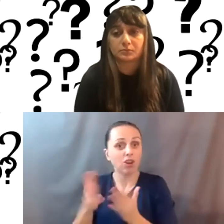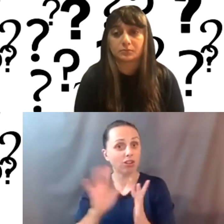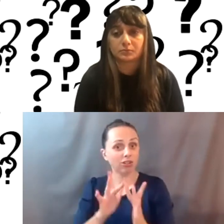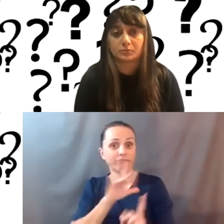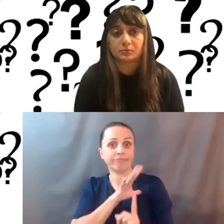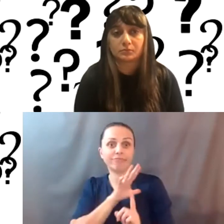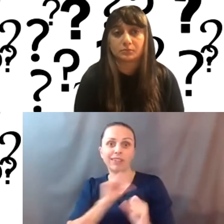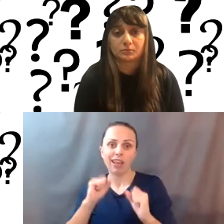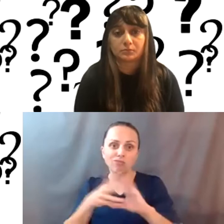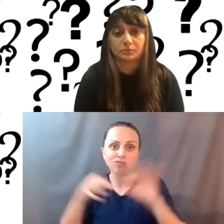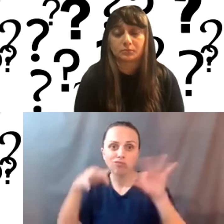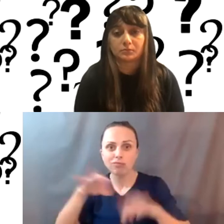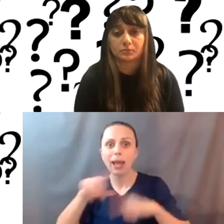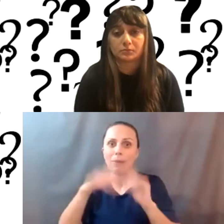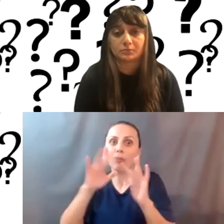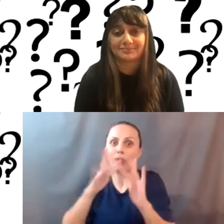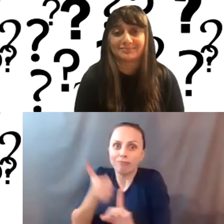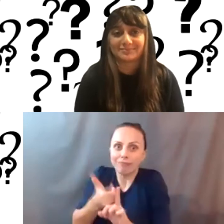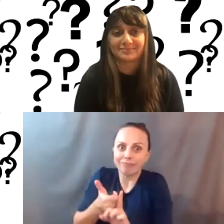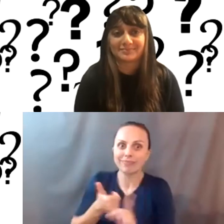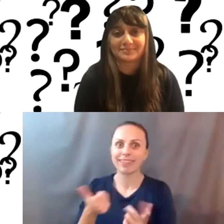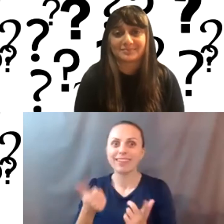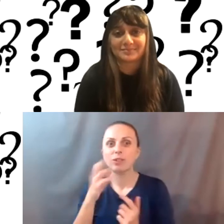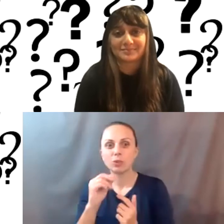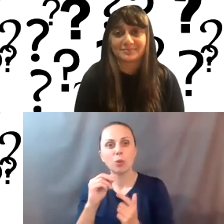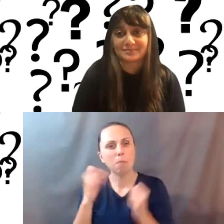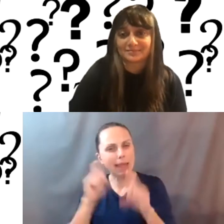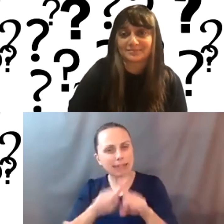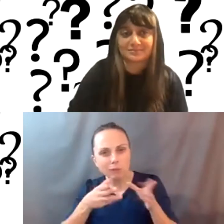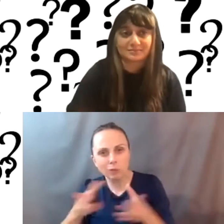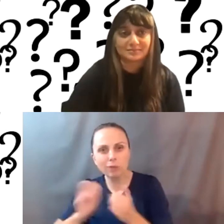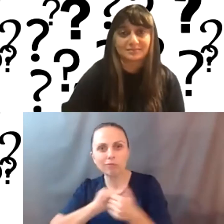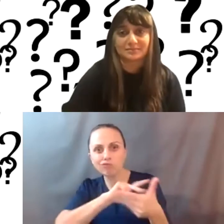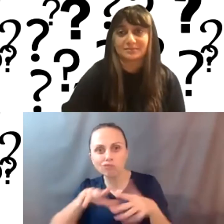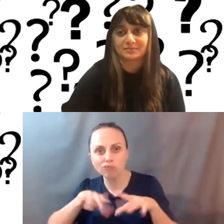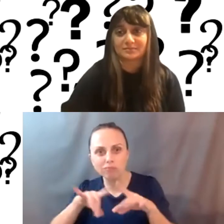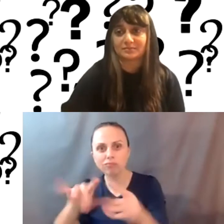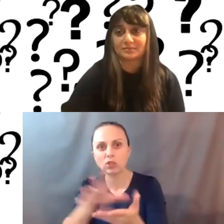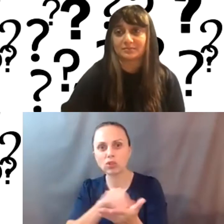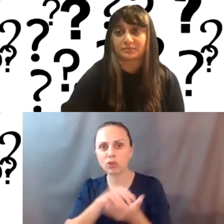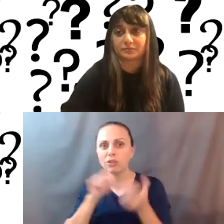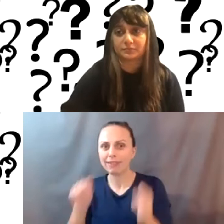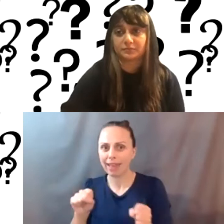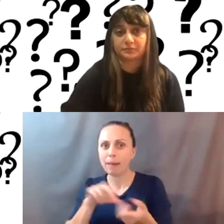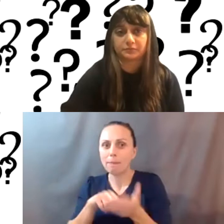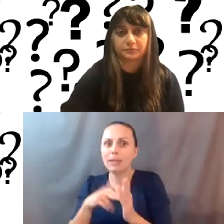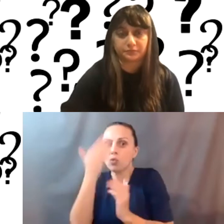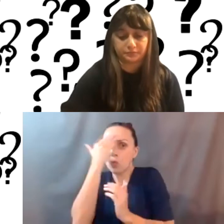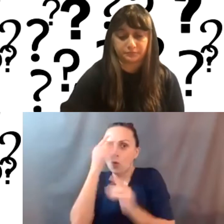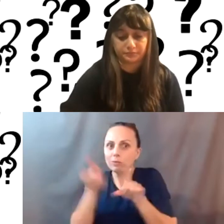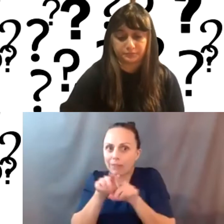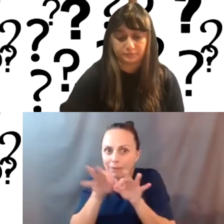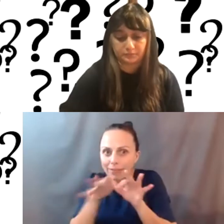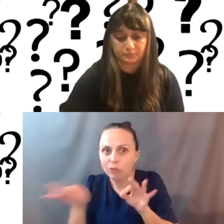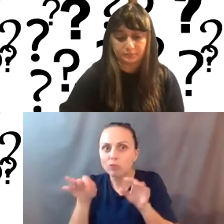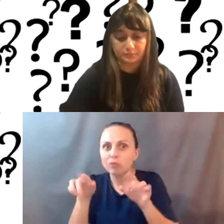well, it's to talk about the internet. So there's lots of ways that you can get up to speed so that at least you can have the same language and vocabulary.